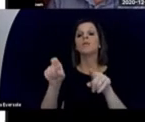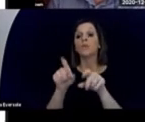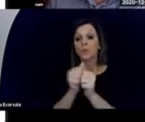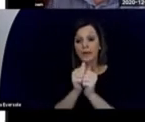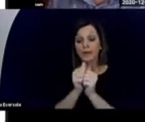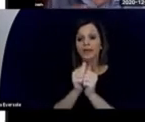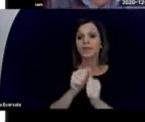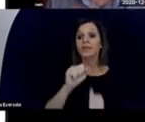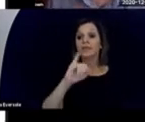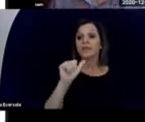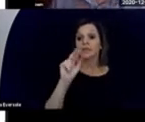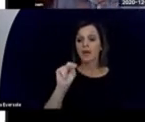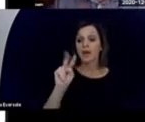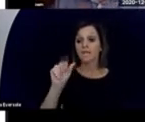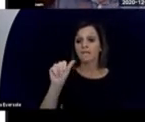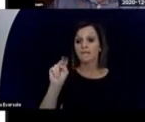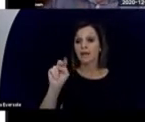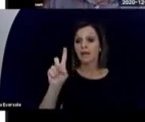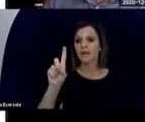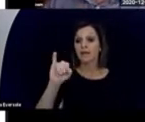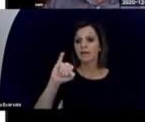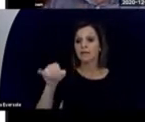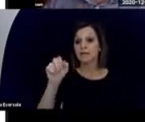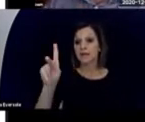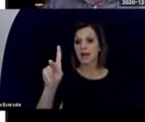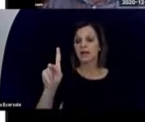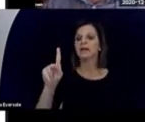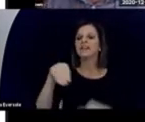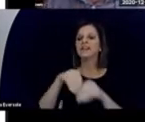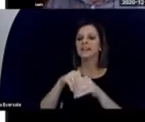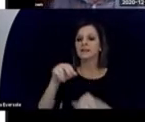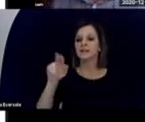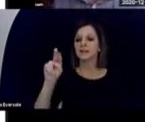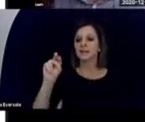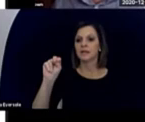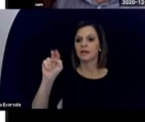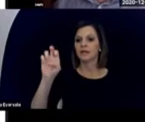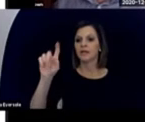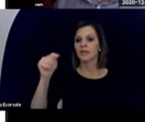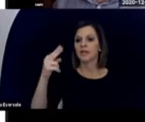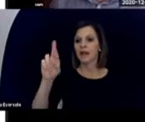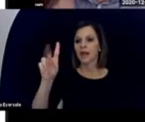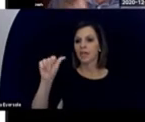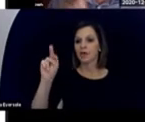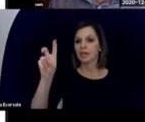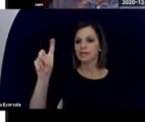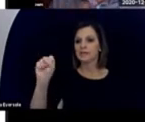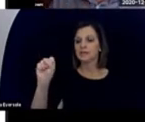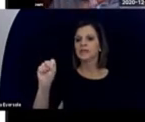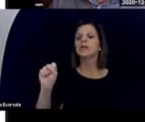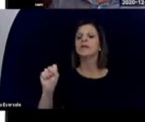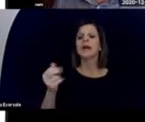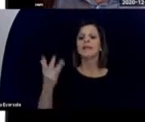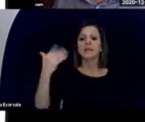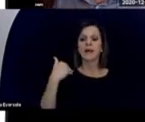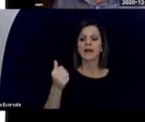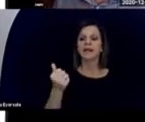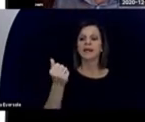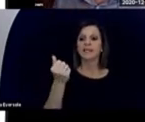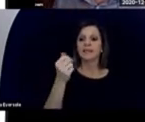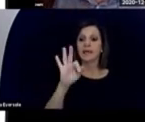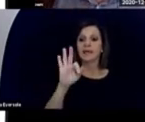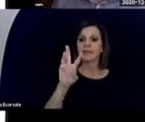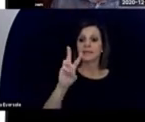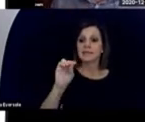syndrome, along with Dr. Jan van Dijk in the Netherlands. And in the 60s and 70s,